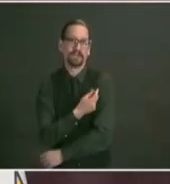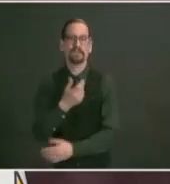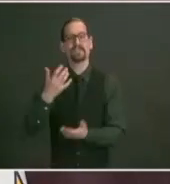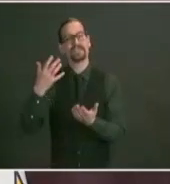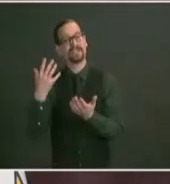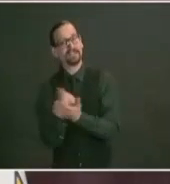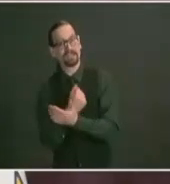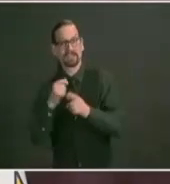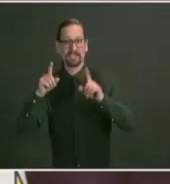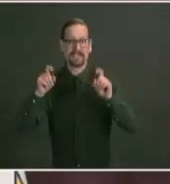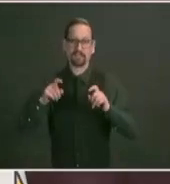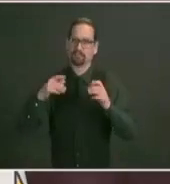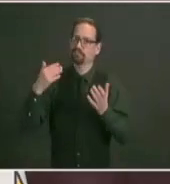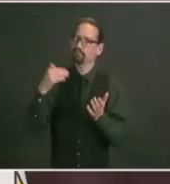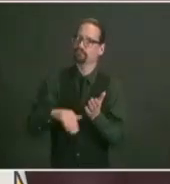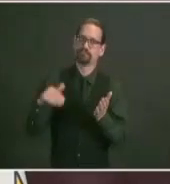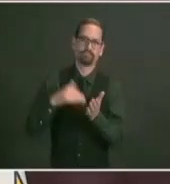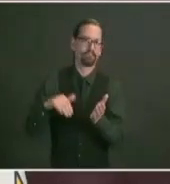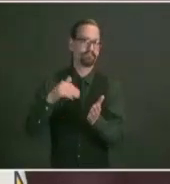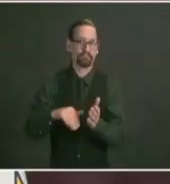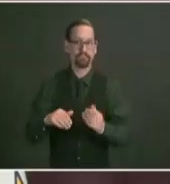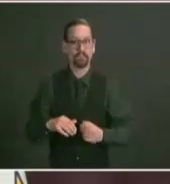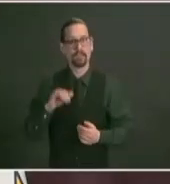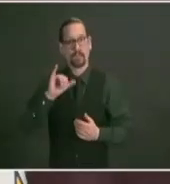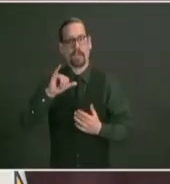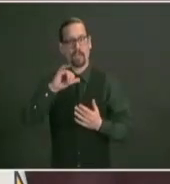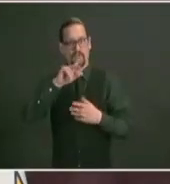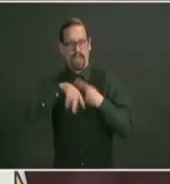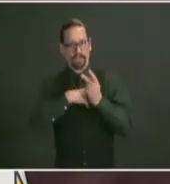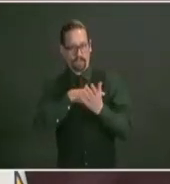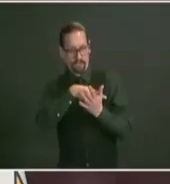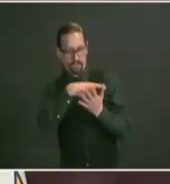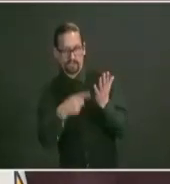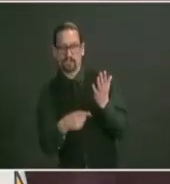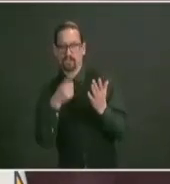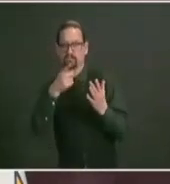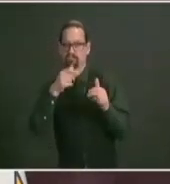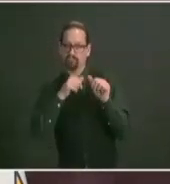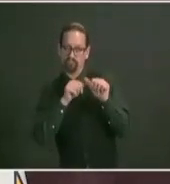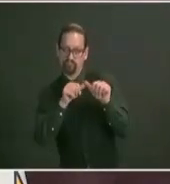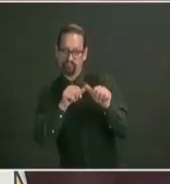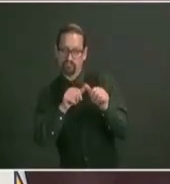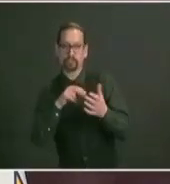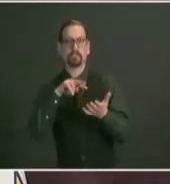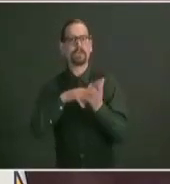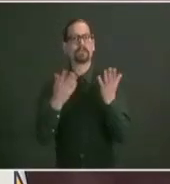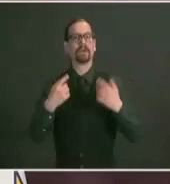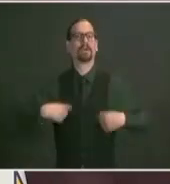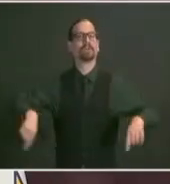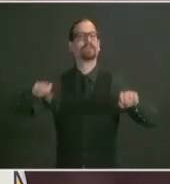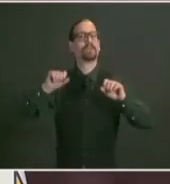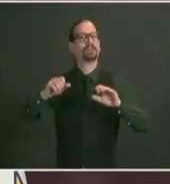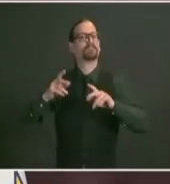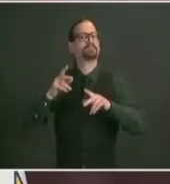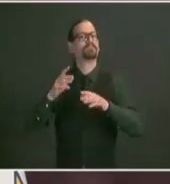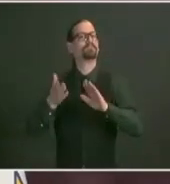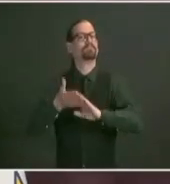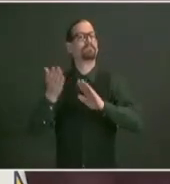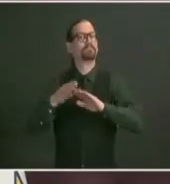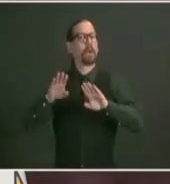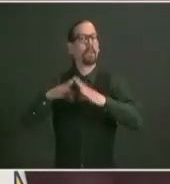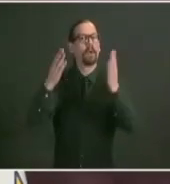that will enable us to continue to reopening into the to reopen into the future so i want to elaborate upon the point